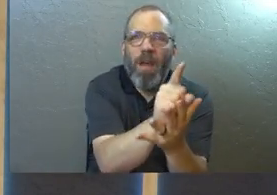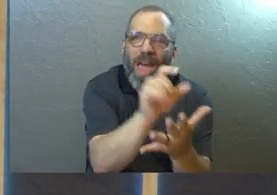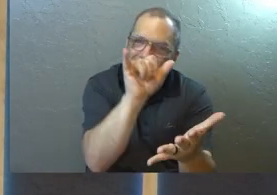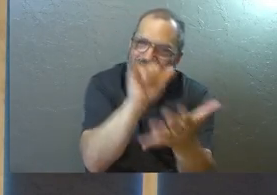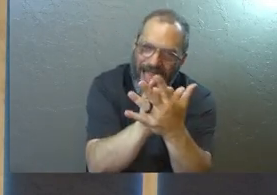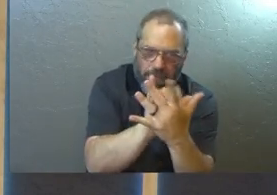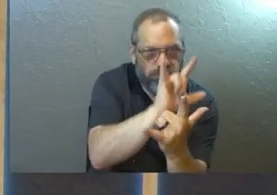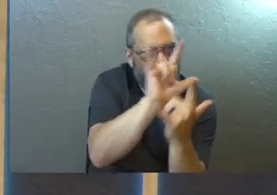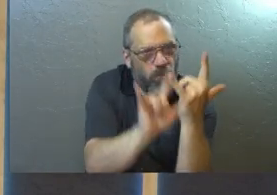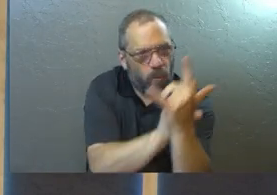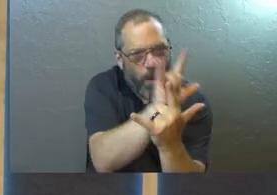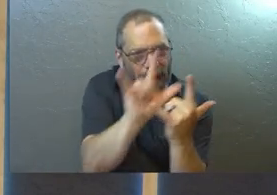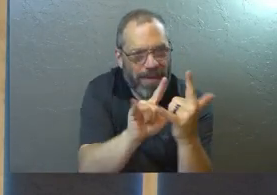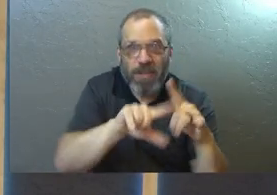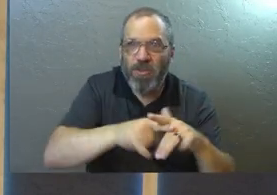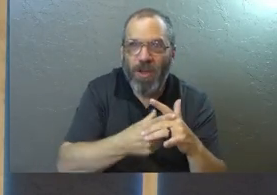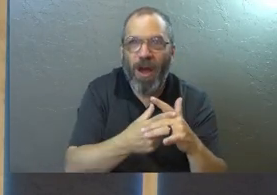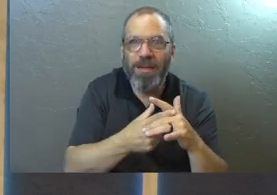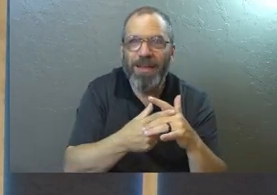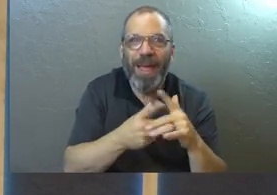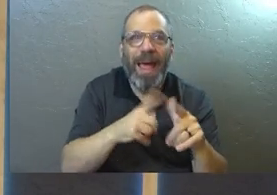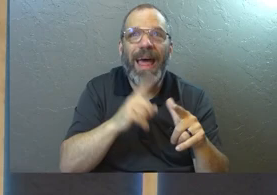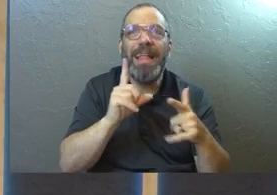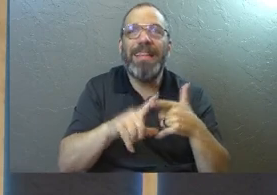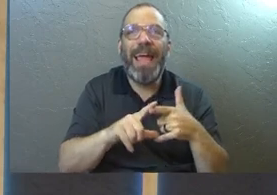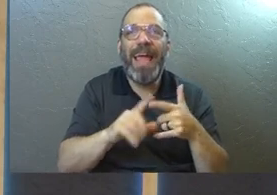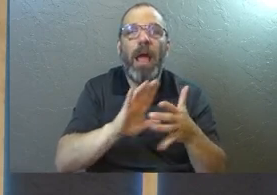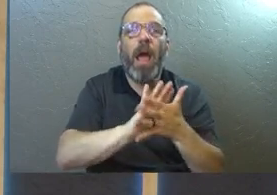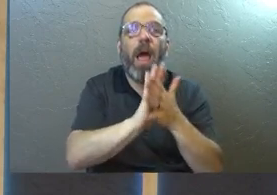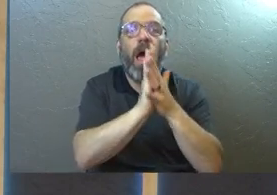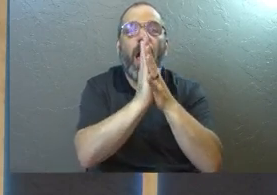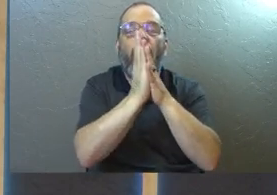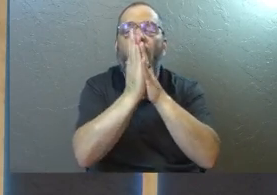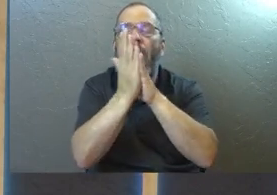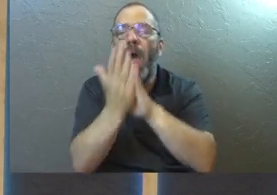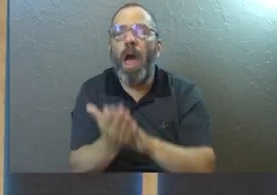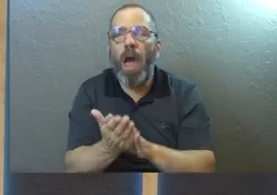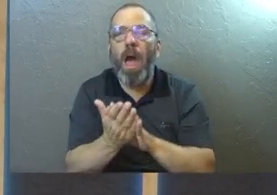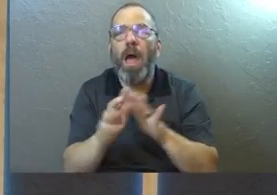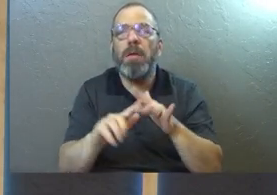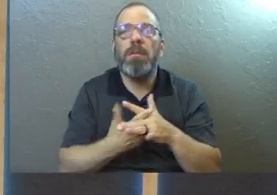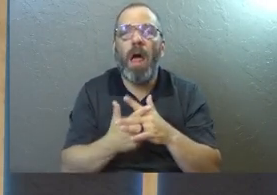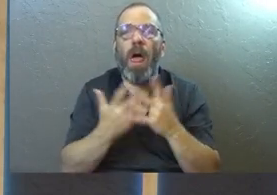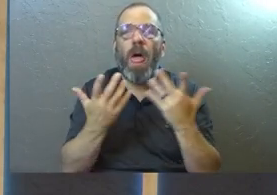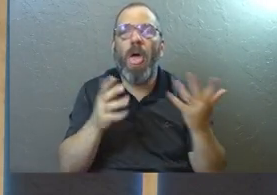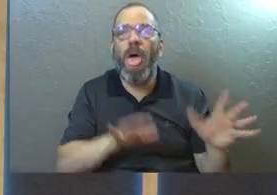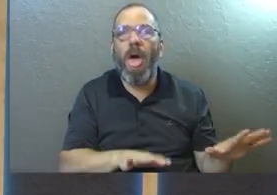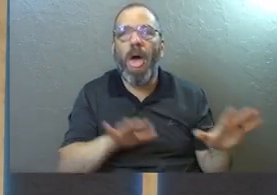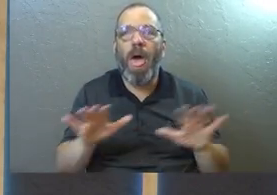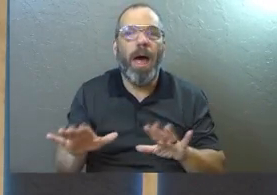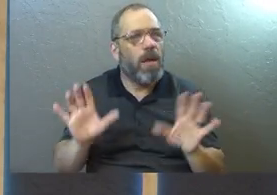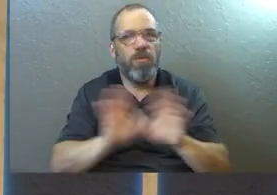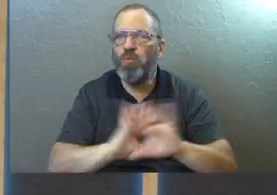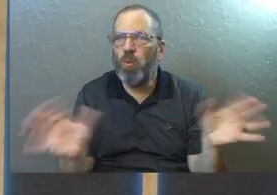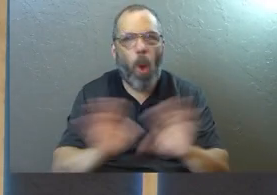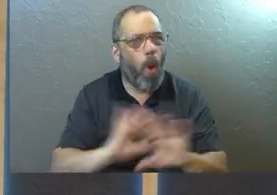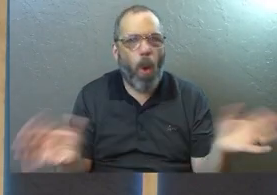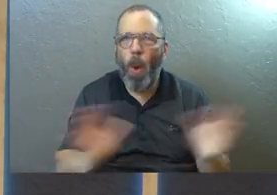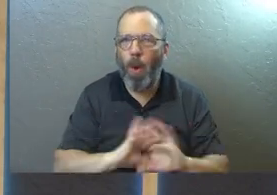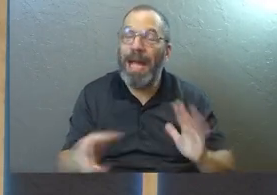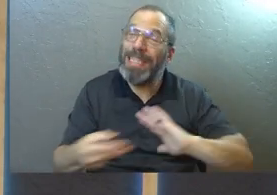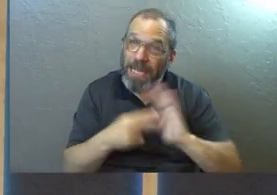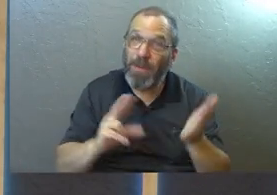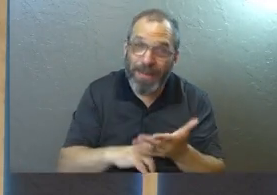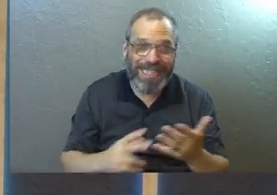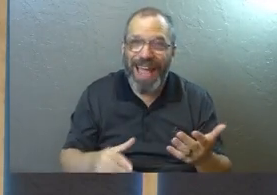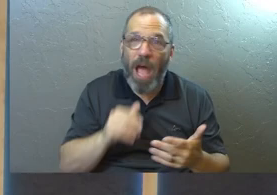that the romantic relationship begins. And then we all kind of get used to the fact that it starts to mellow out. Don't let it mellow out. That's what